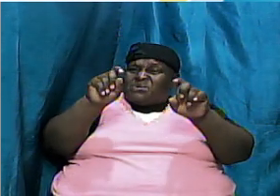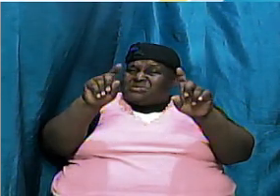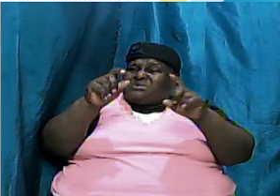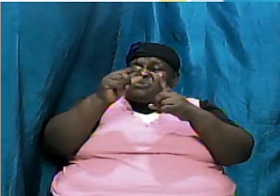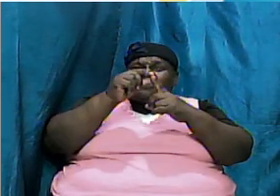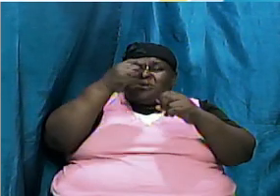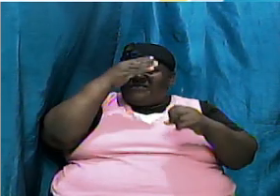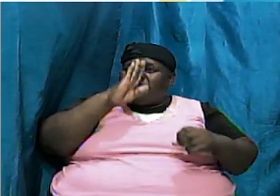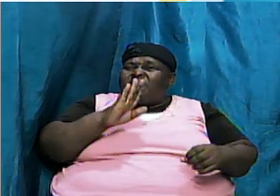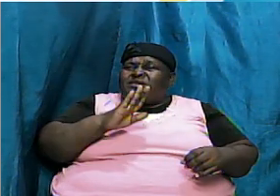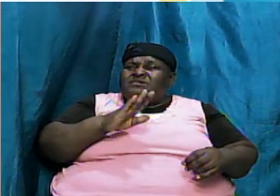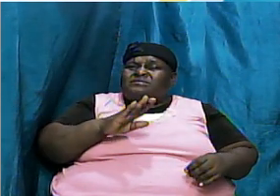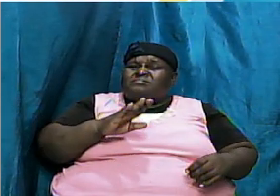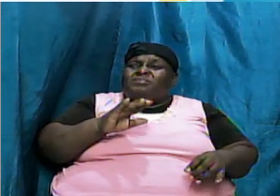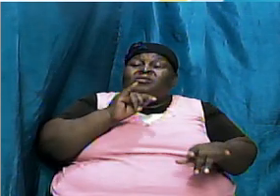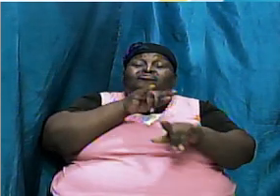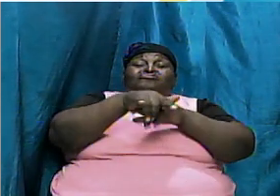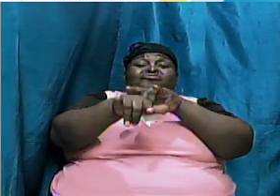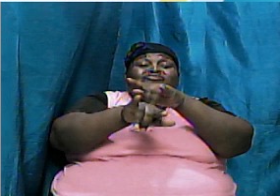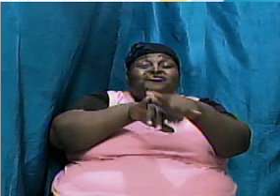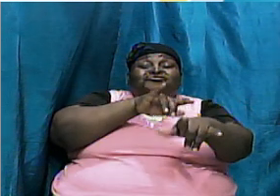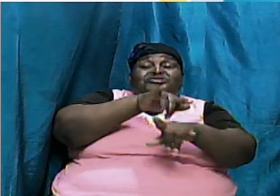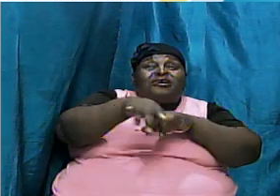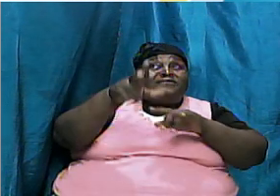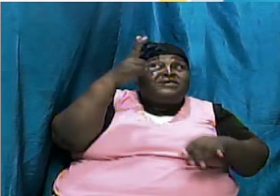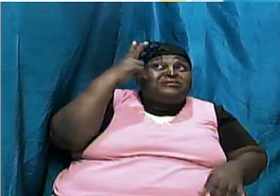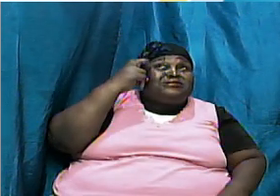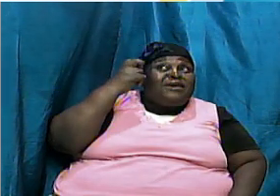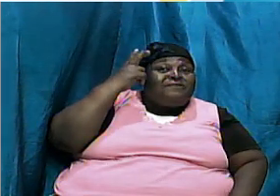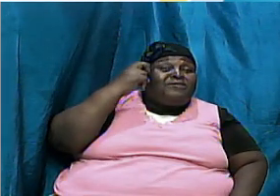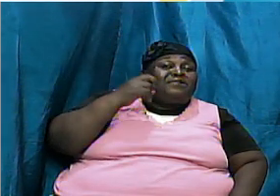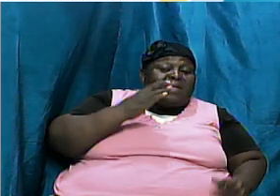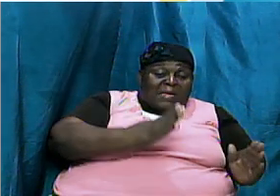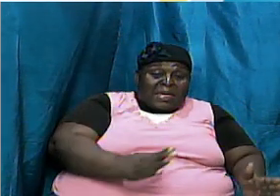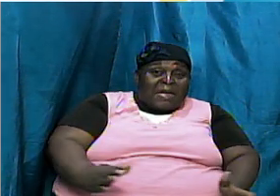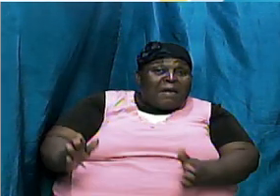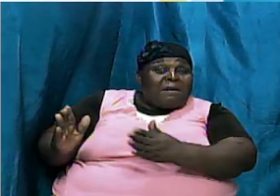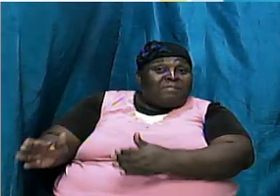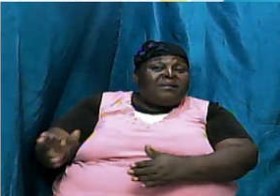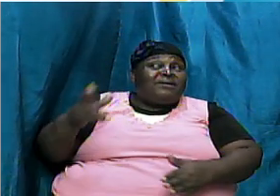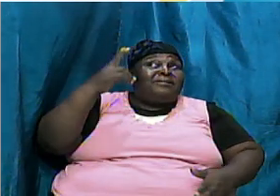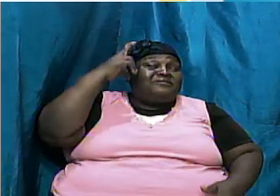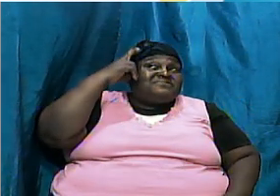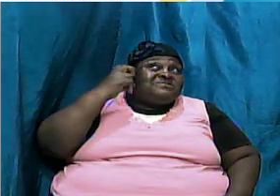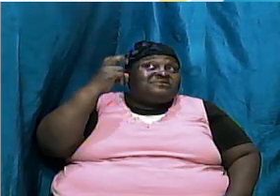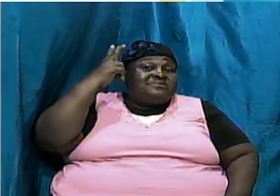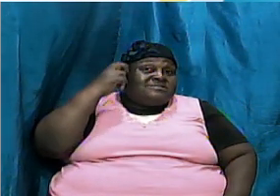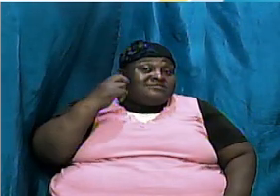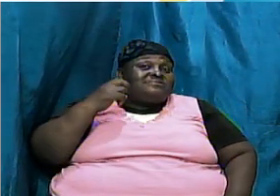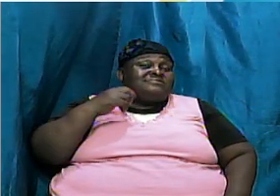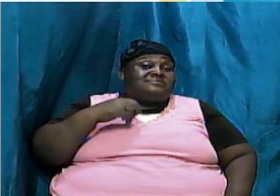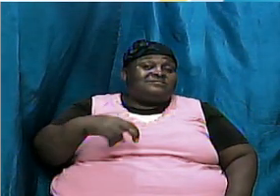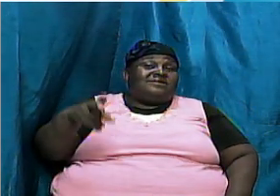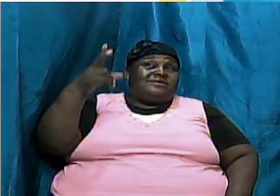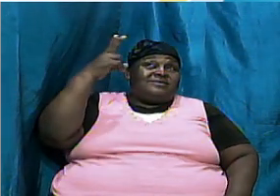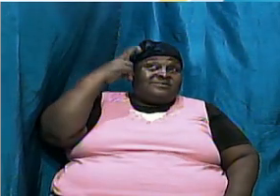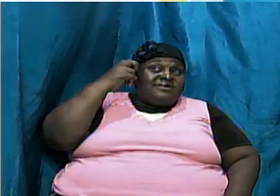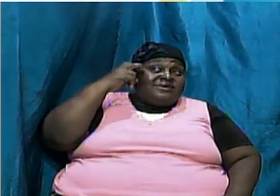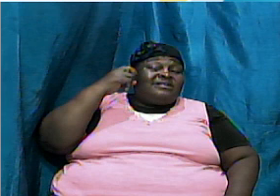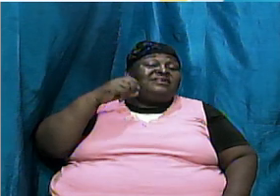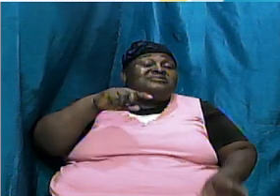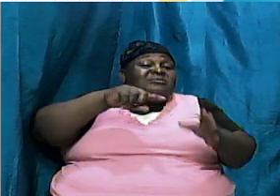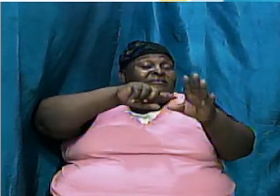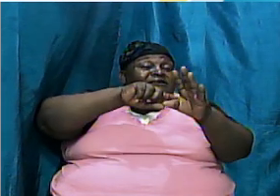God it is a trick of the enemy it is a plan of Satan he is the author of